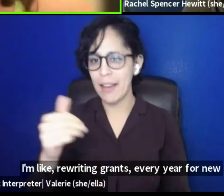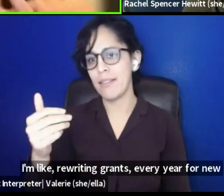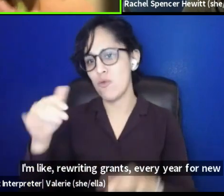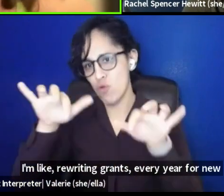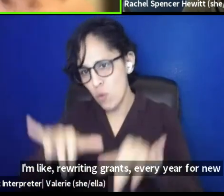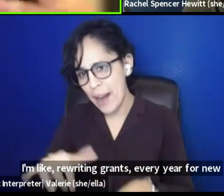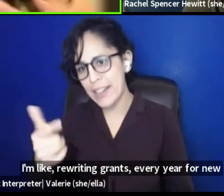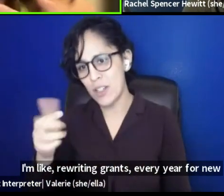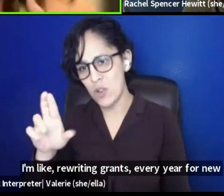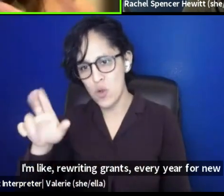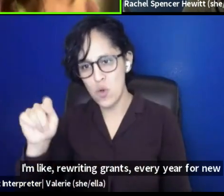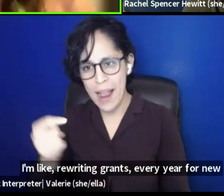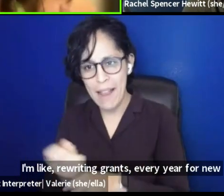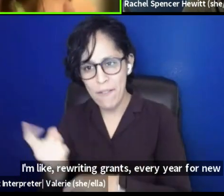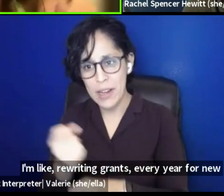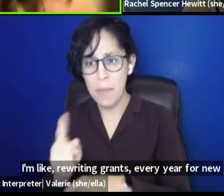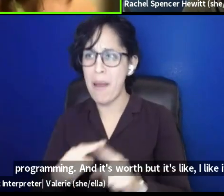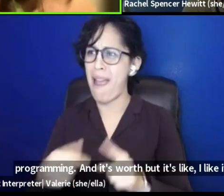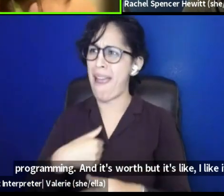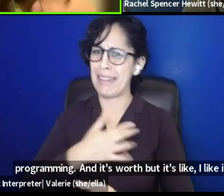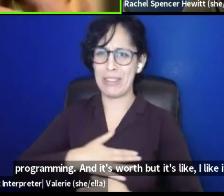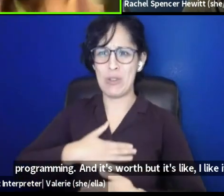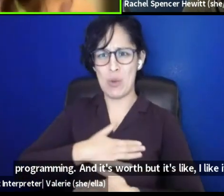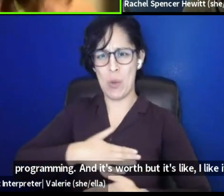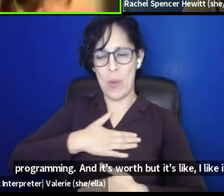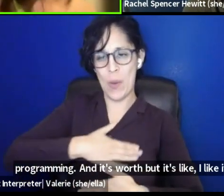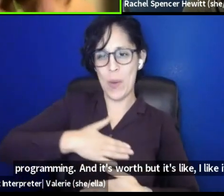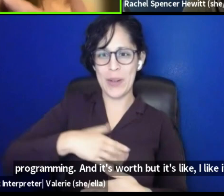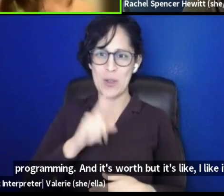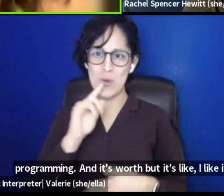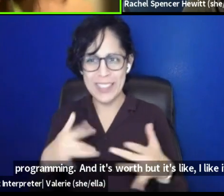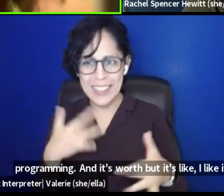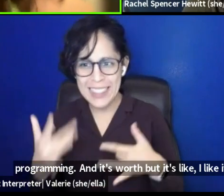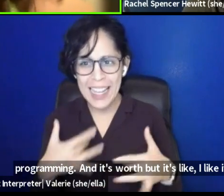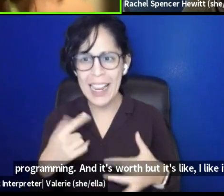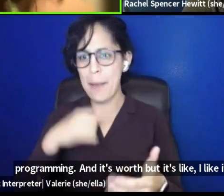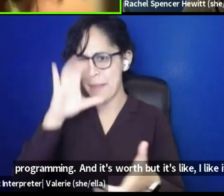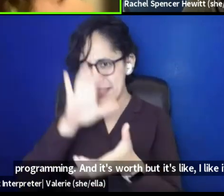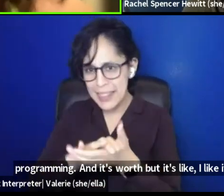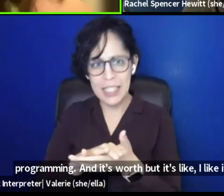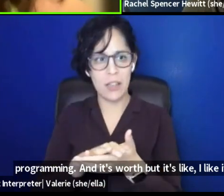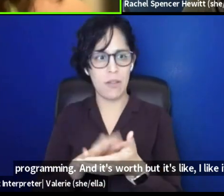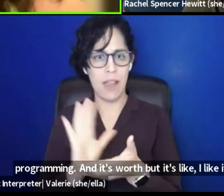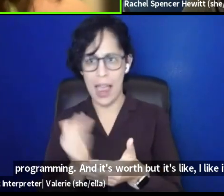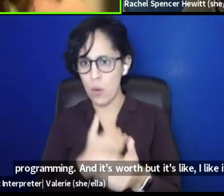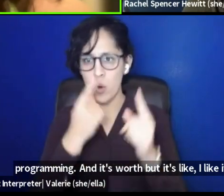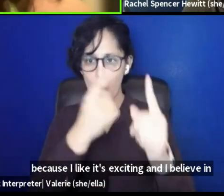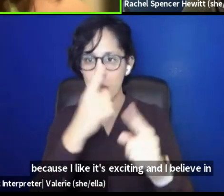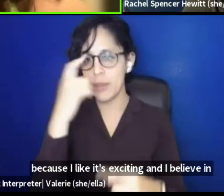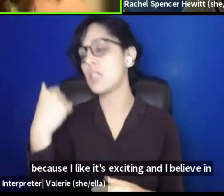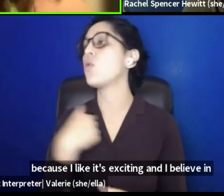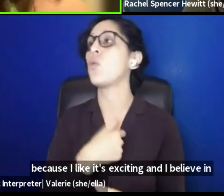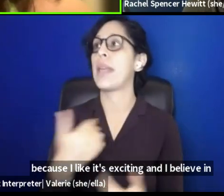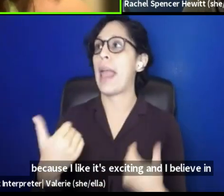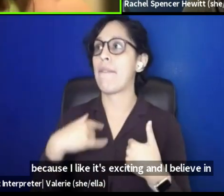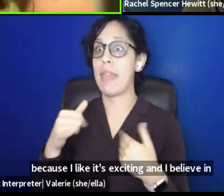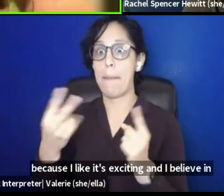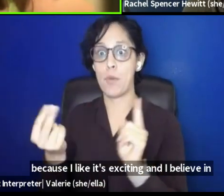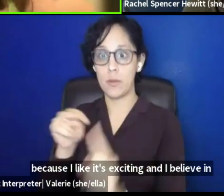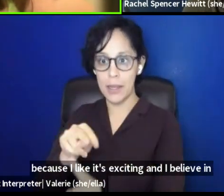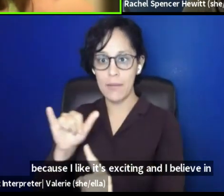it's work, but it's like, I, I like it because I like, it's exciting. And I believe in everything we're doing because we come from that, that perspective